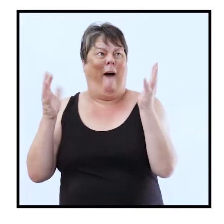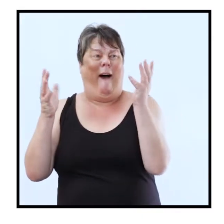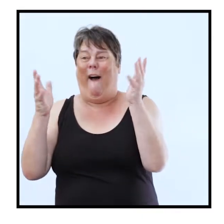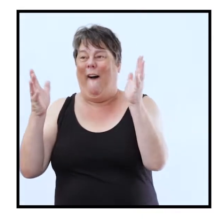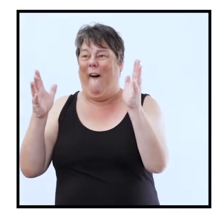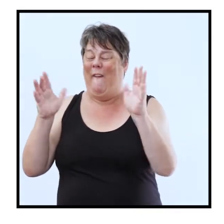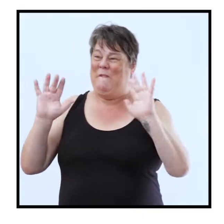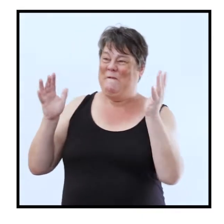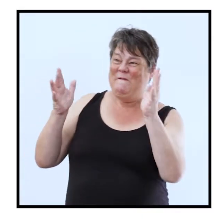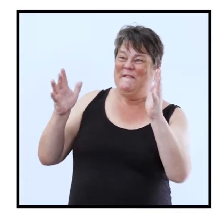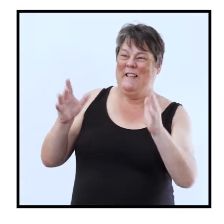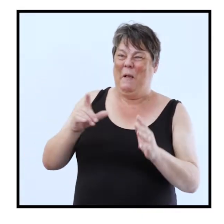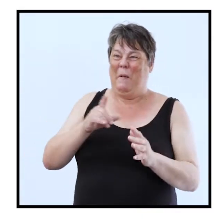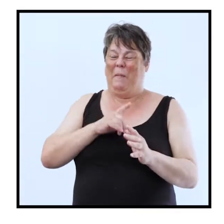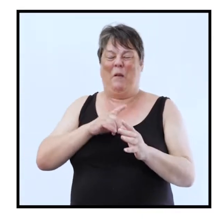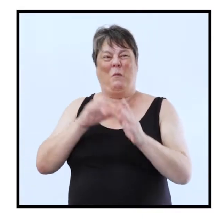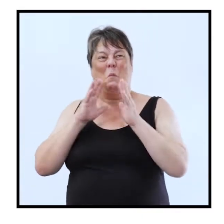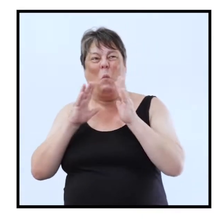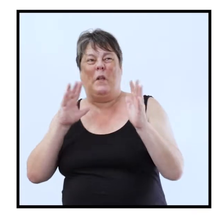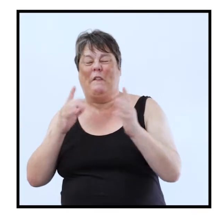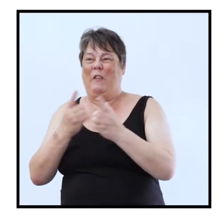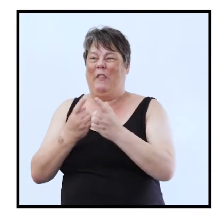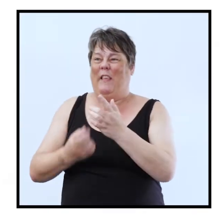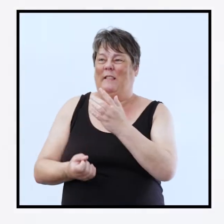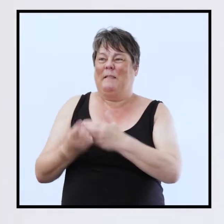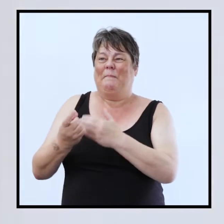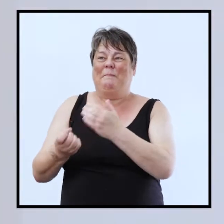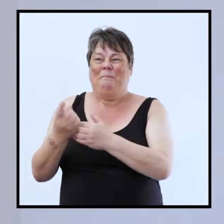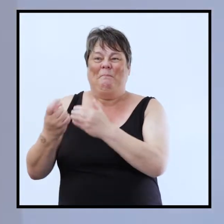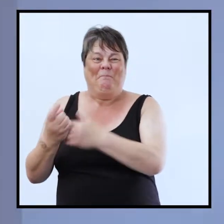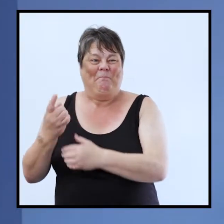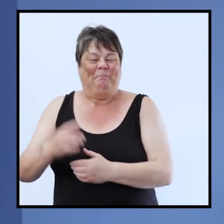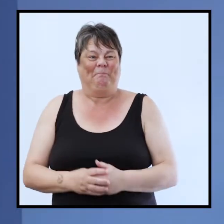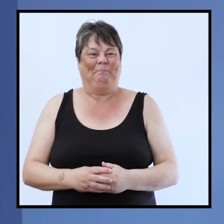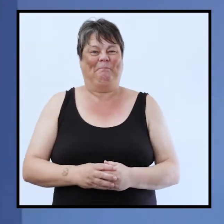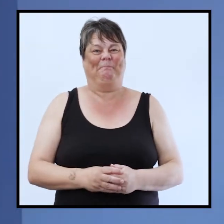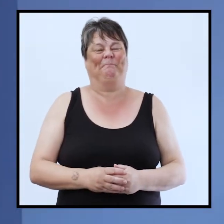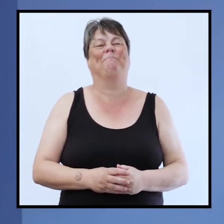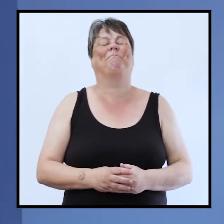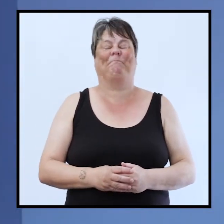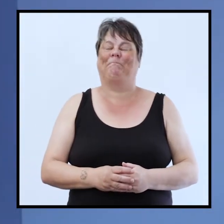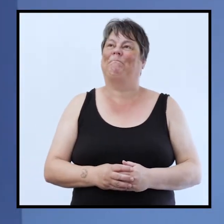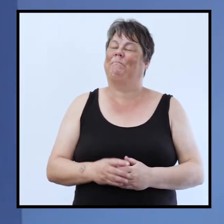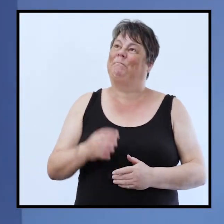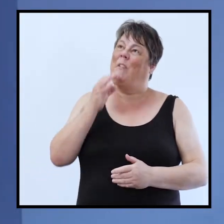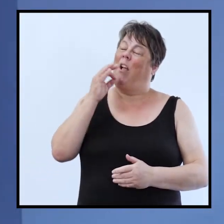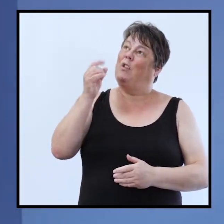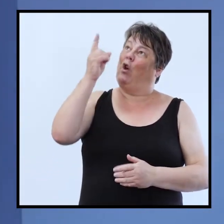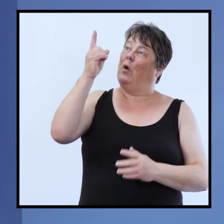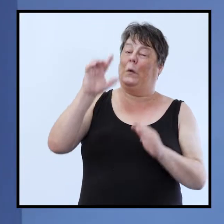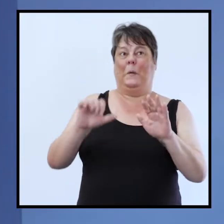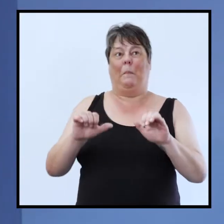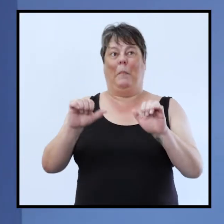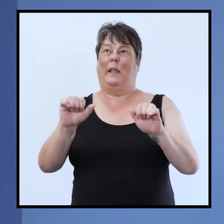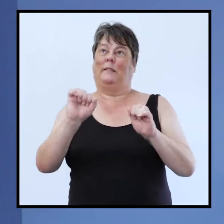with all the wonderful things he was doing oh may god bless his word